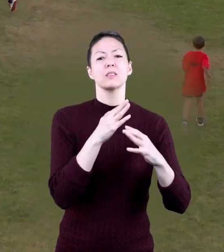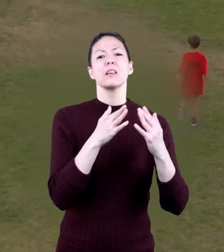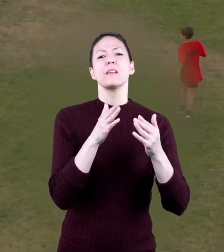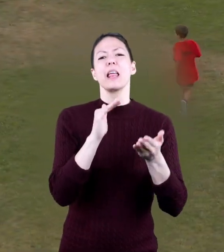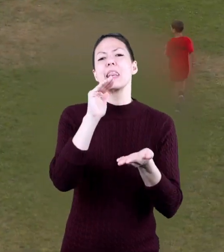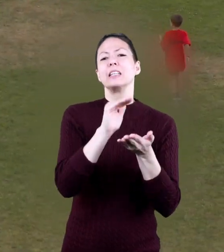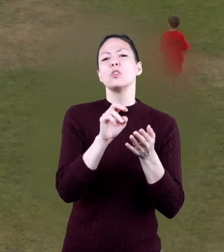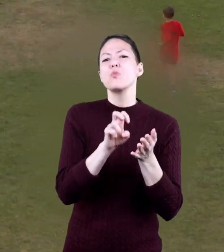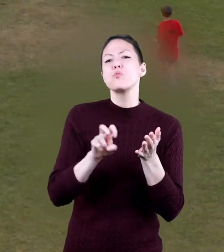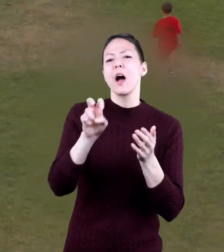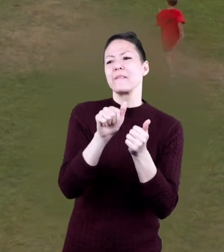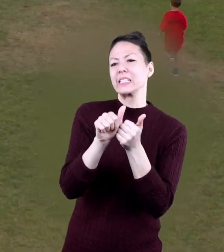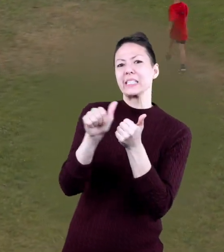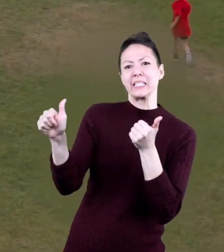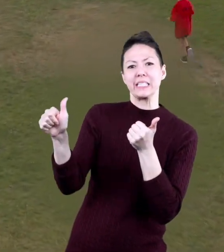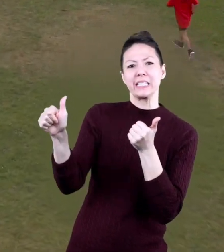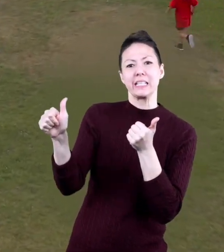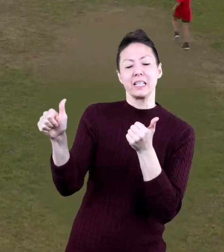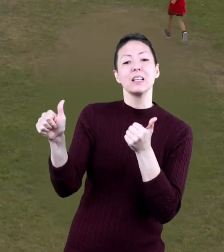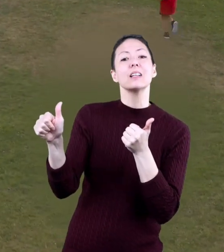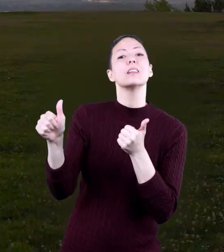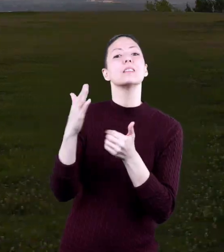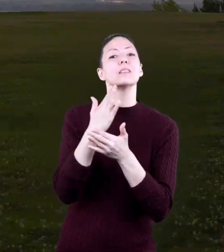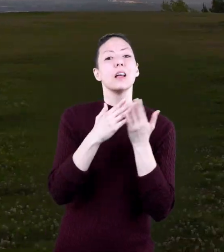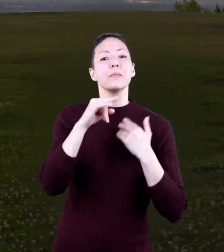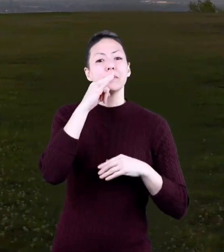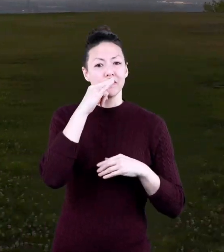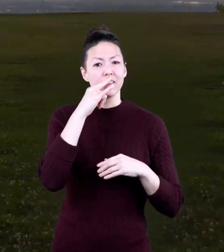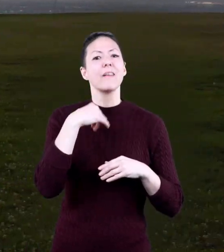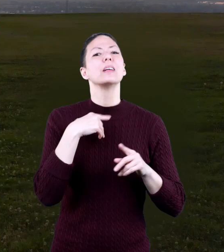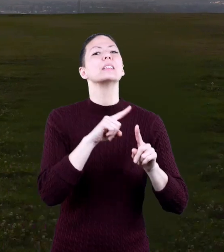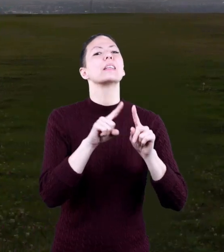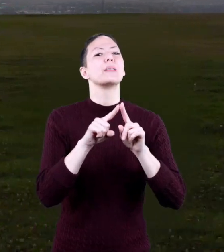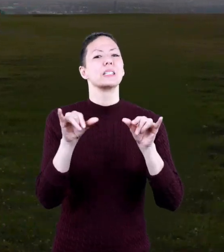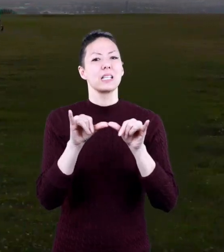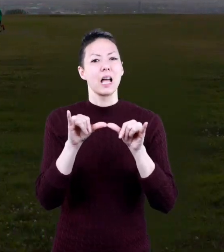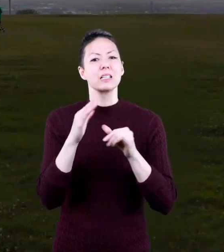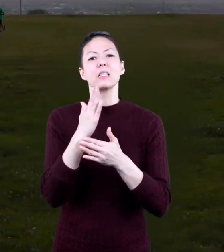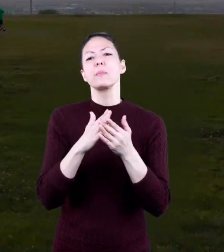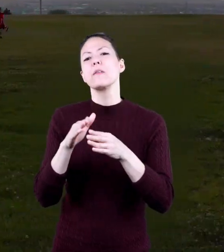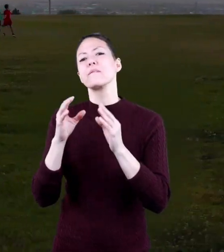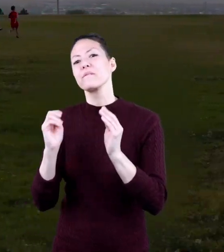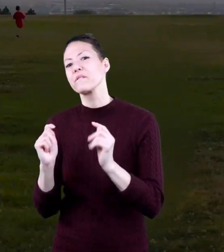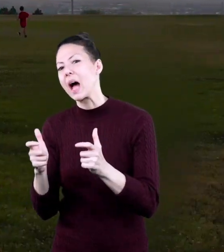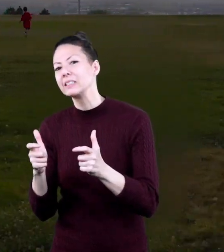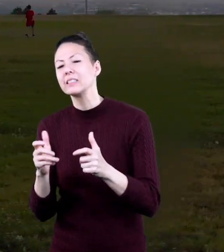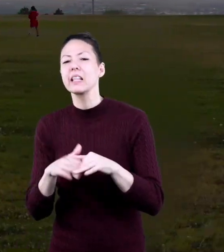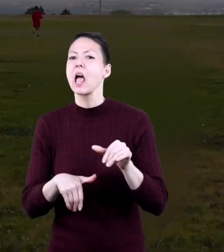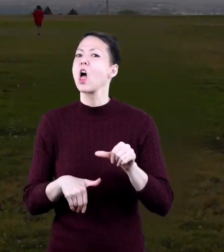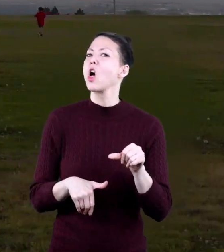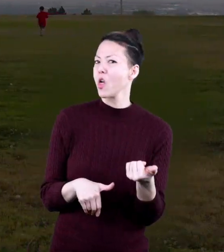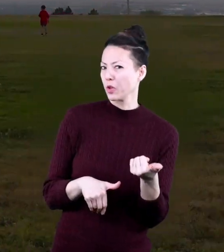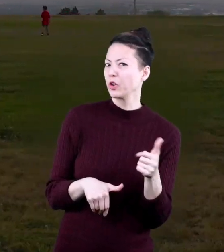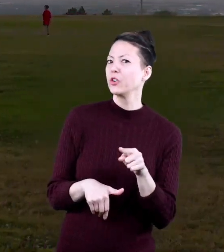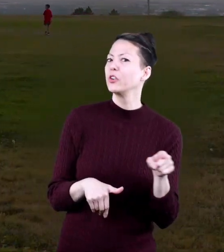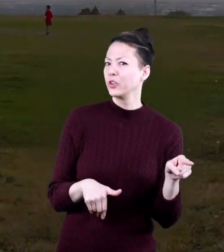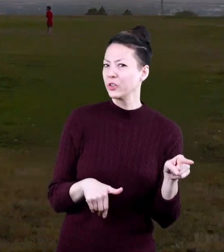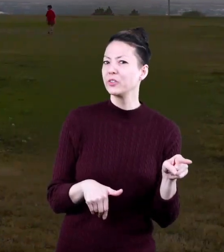they have less distance to travel. The kids are also different sizes, and some are faster than others.